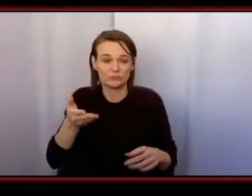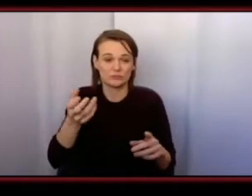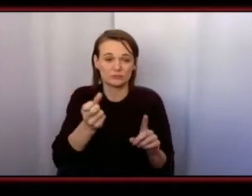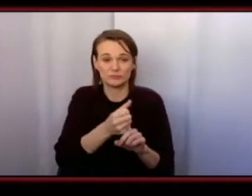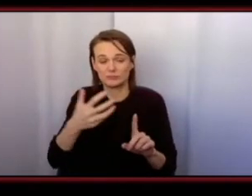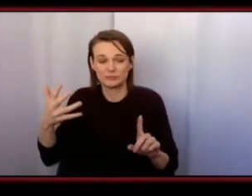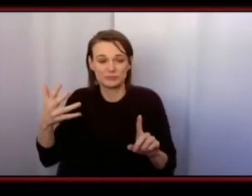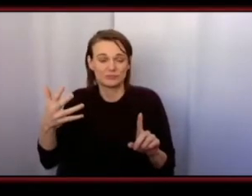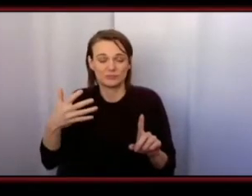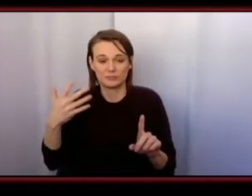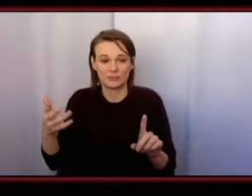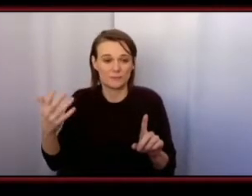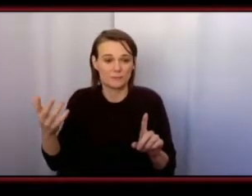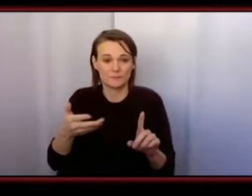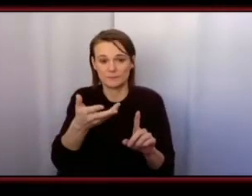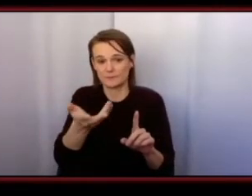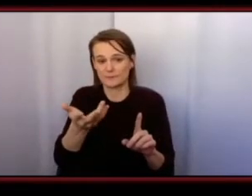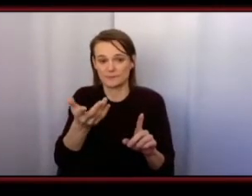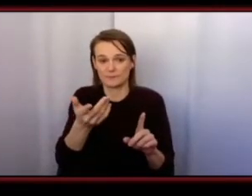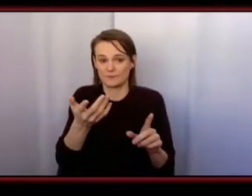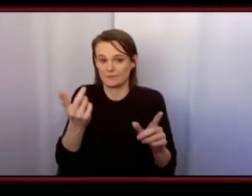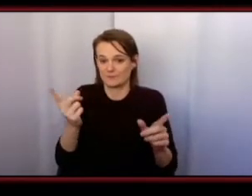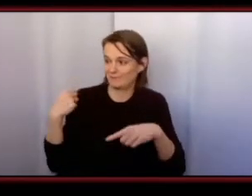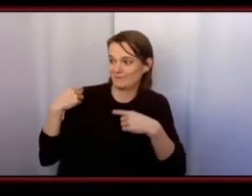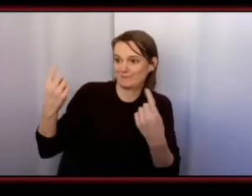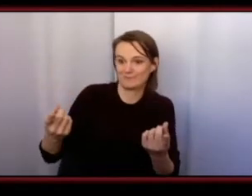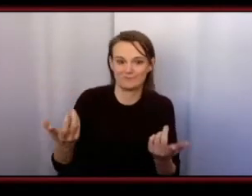a little idea of how you got to where you're at